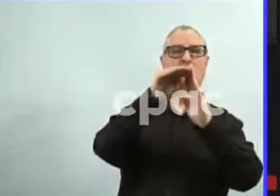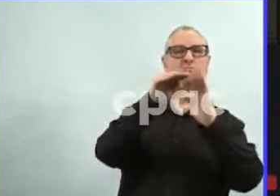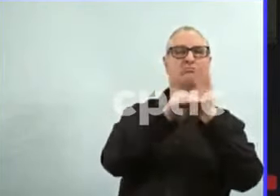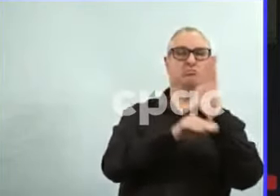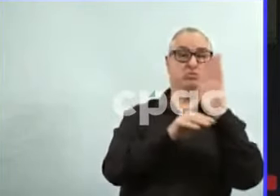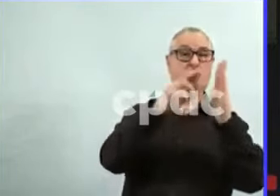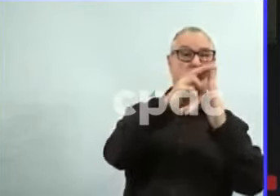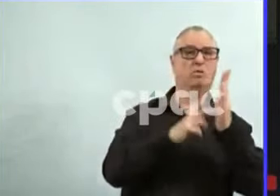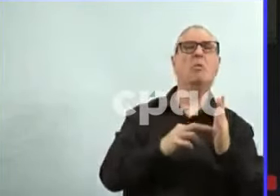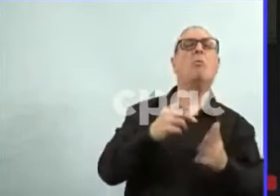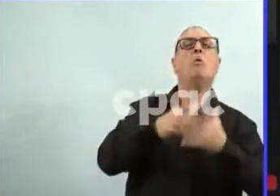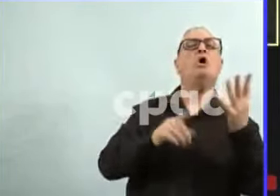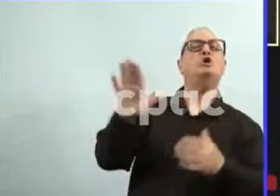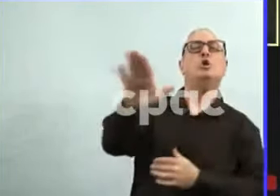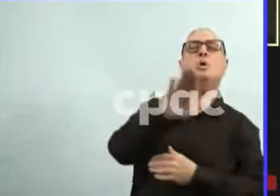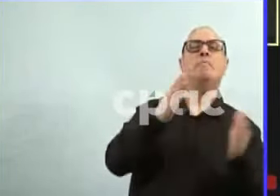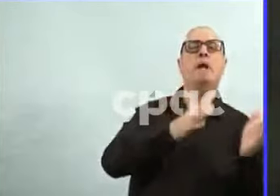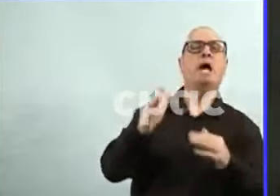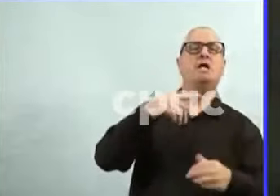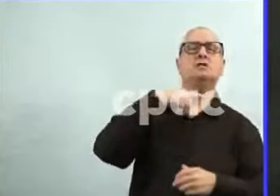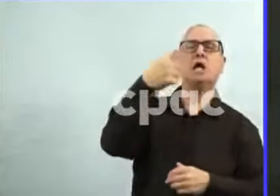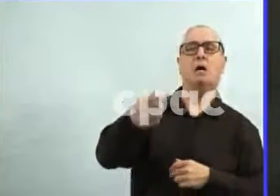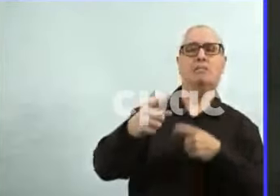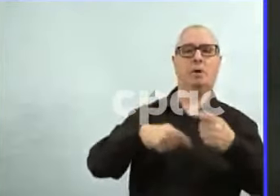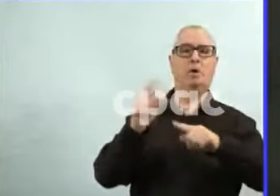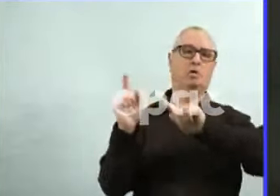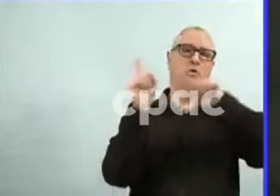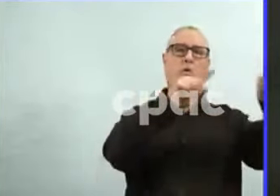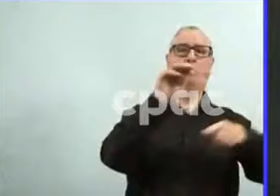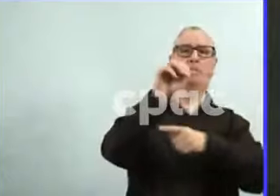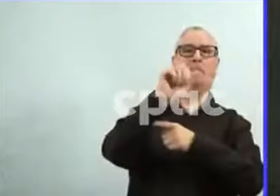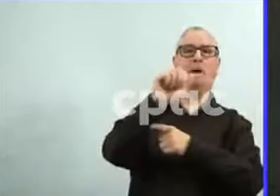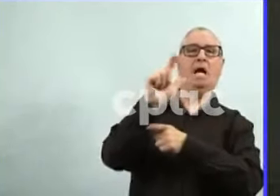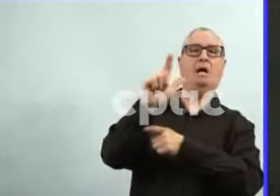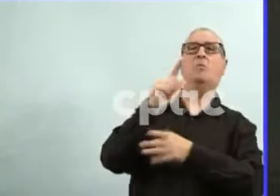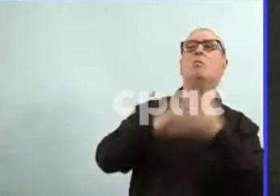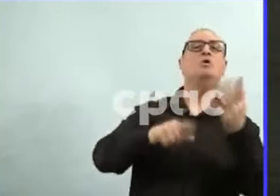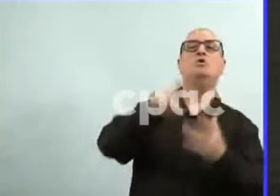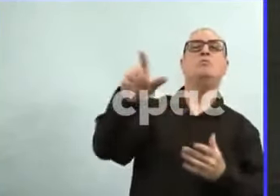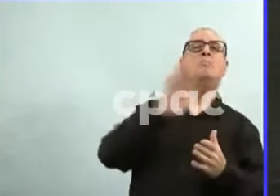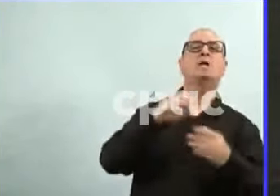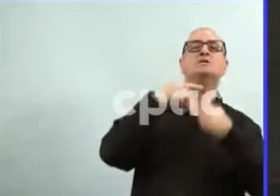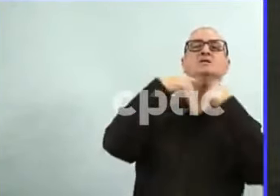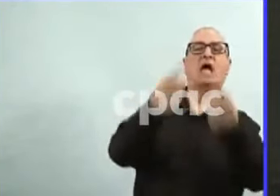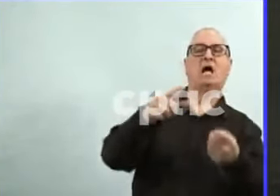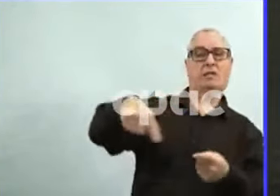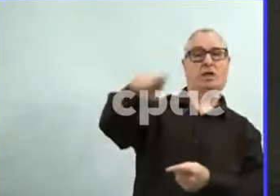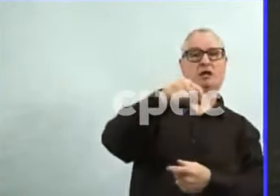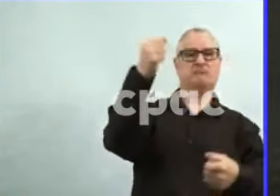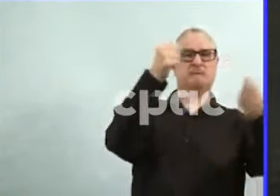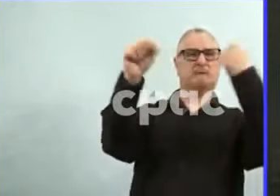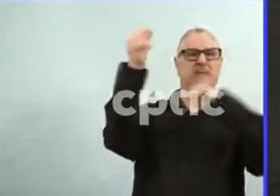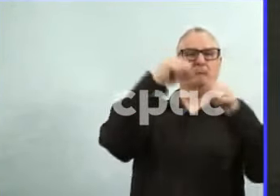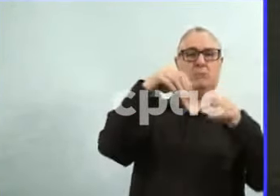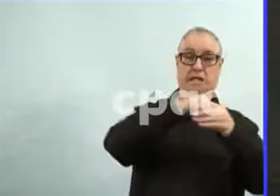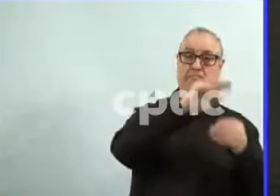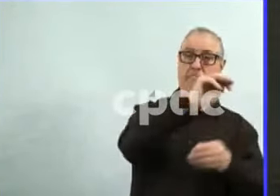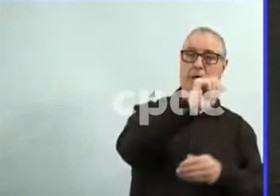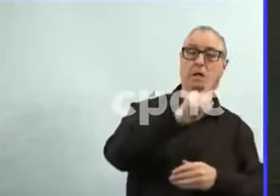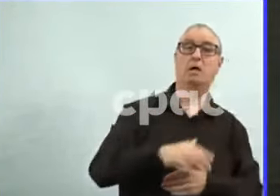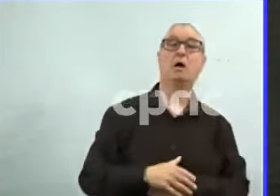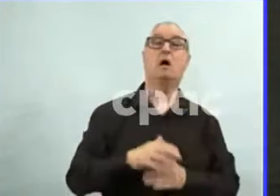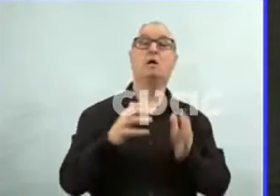on that? No, I think we have to look at exactly why are these protesters protesting. I think that's question number one.